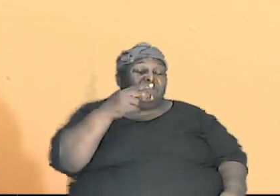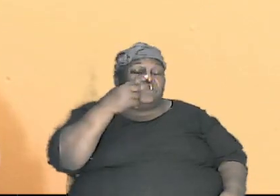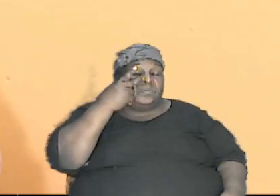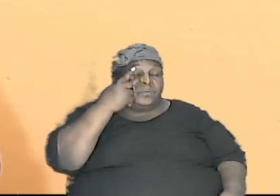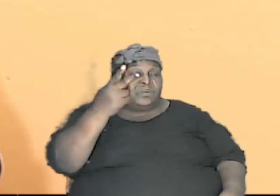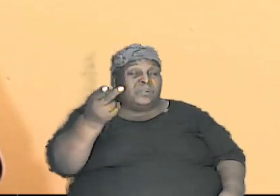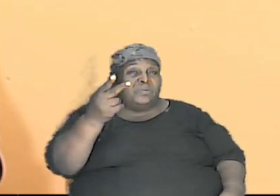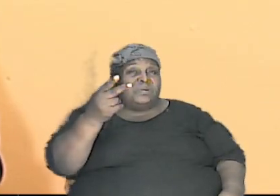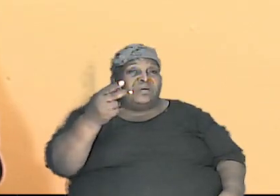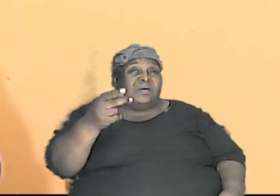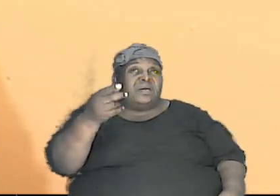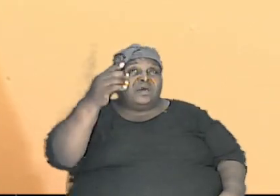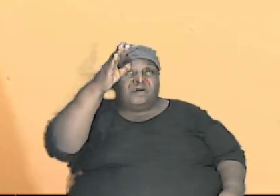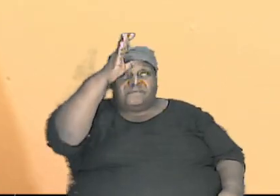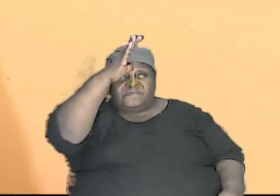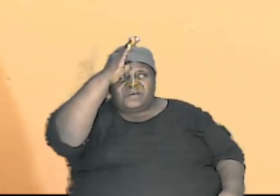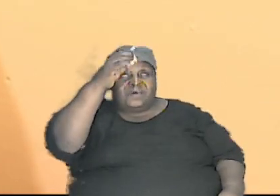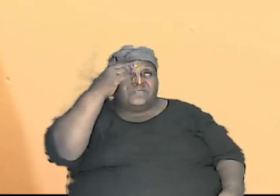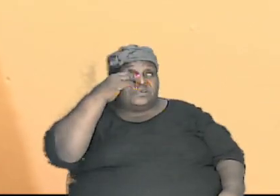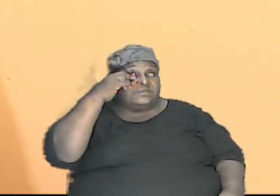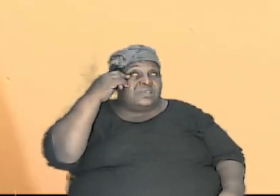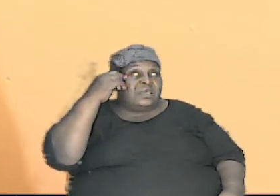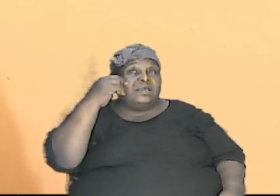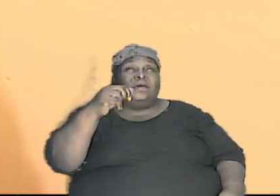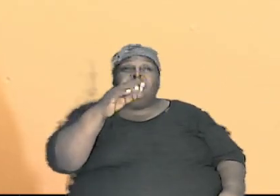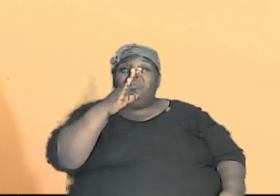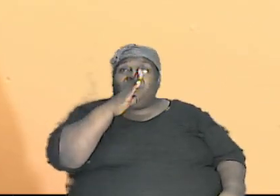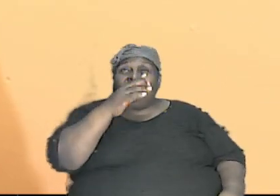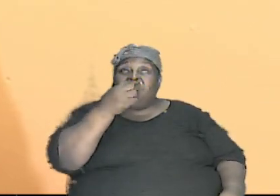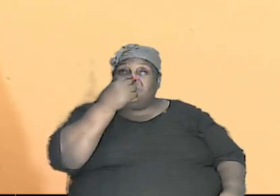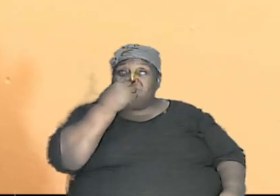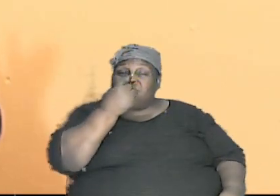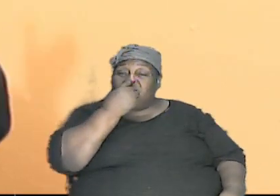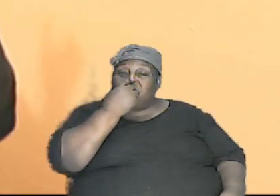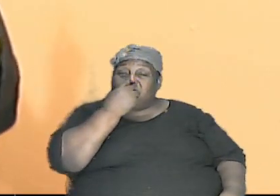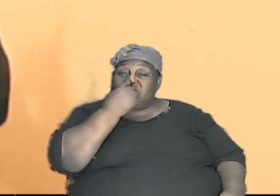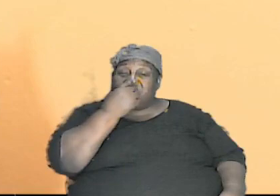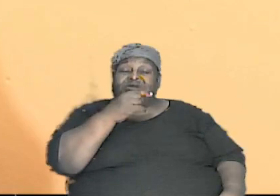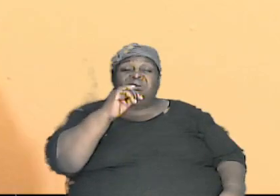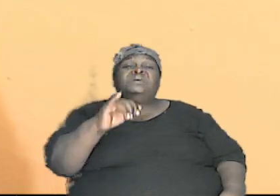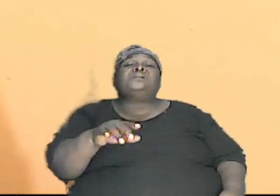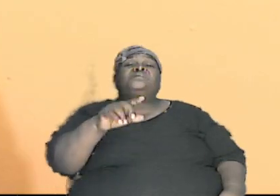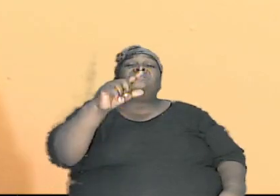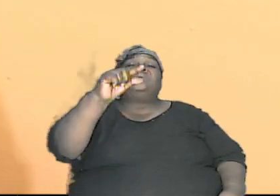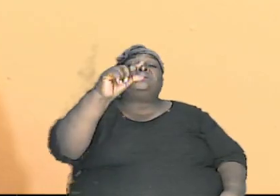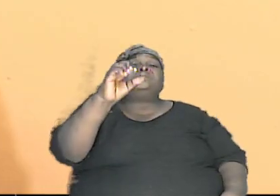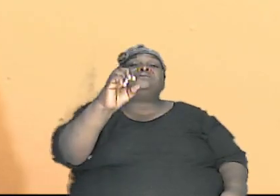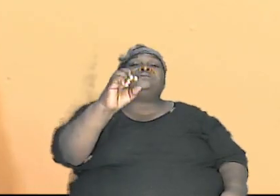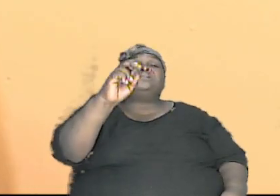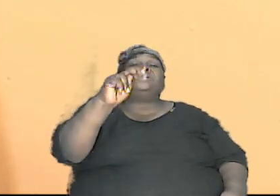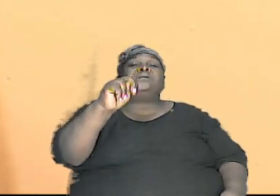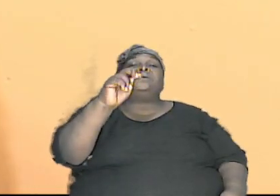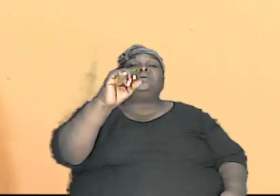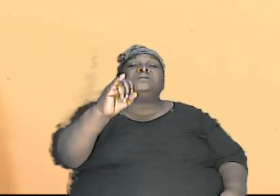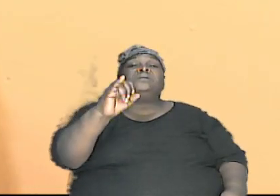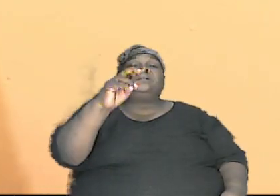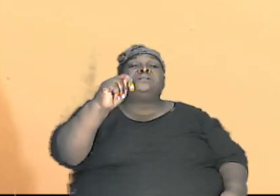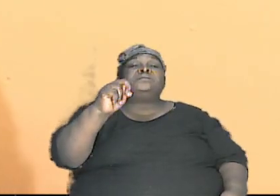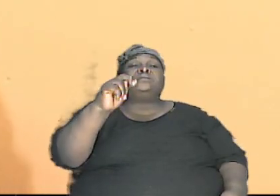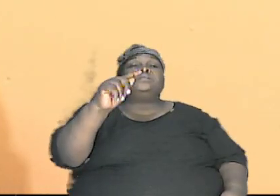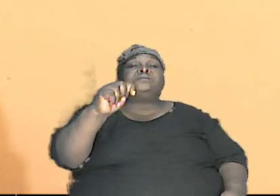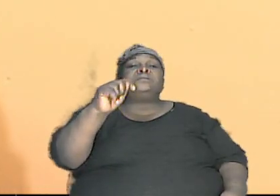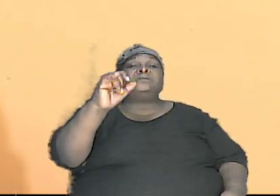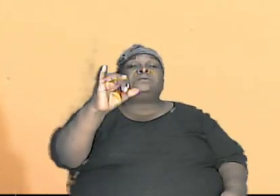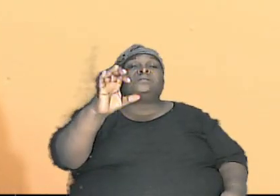he has the father's eyes but the mother's nose that's genetics because when they come together a part of the mother